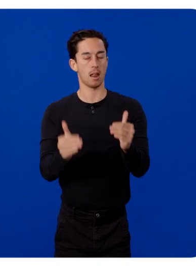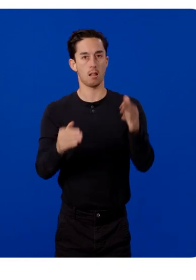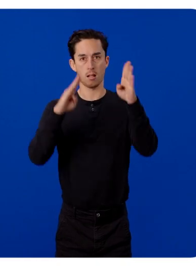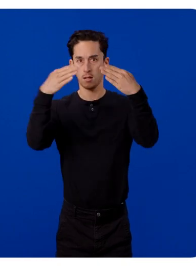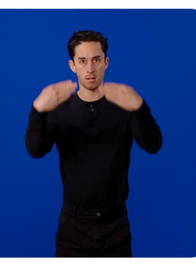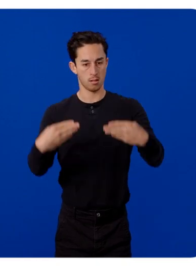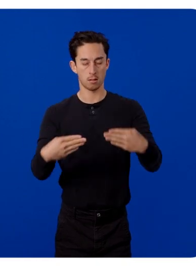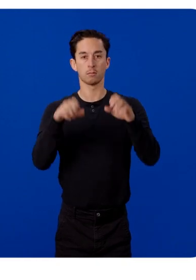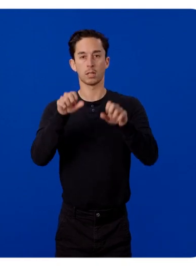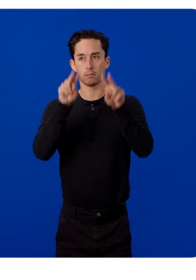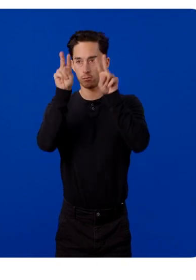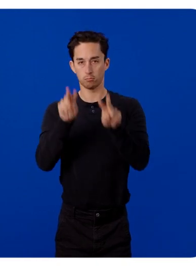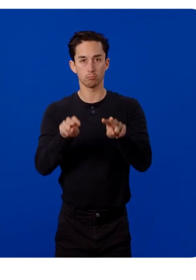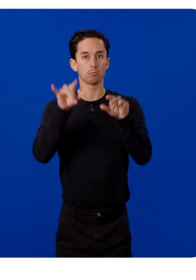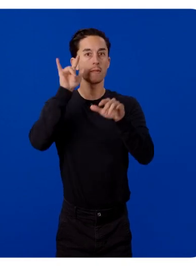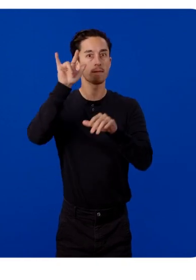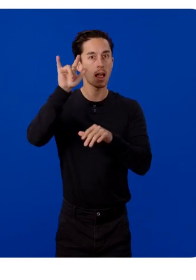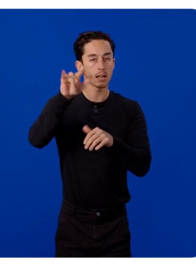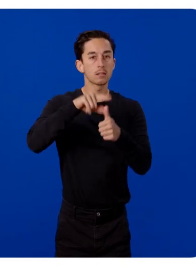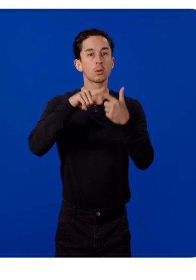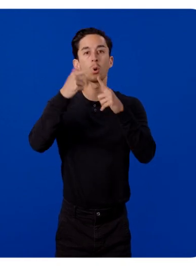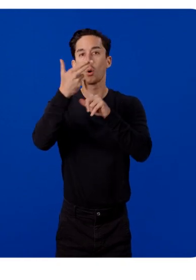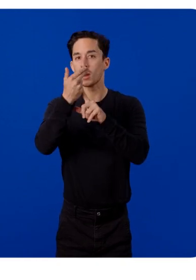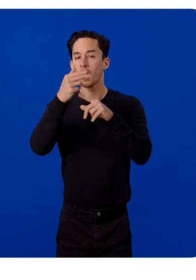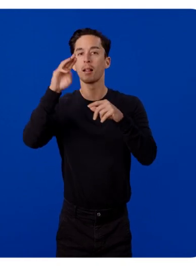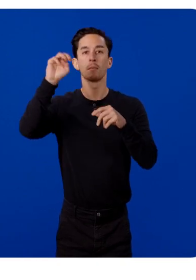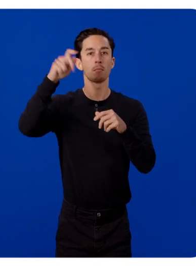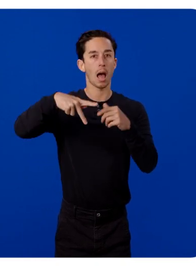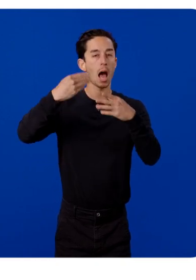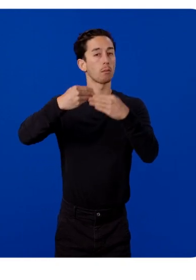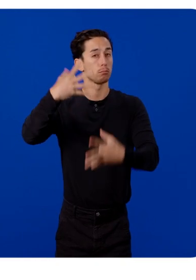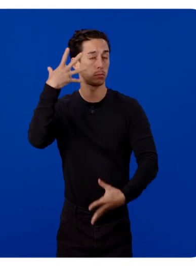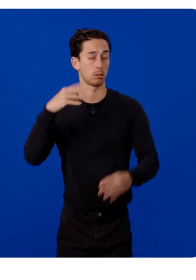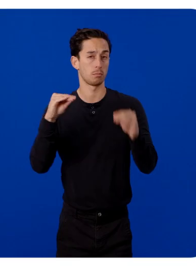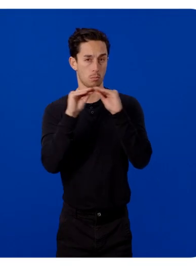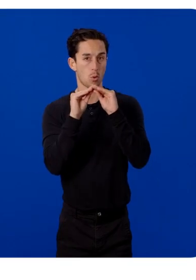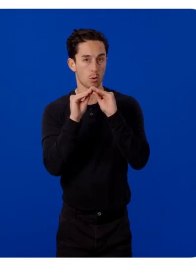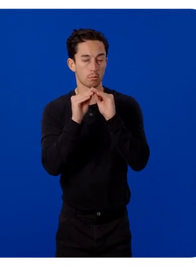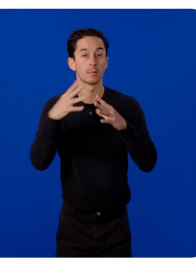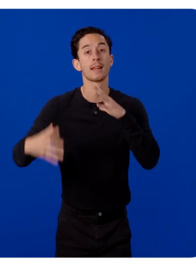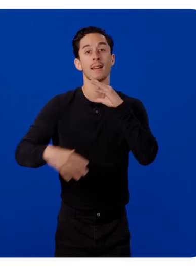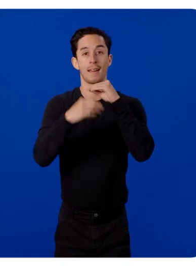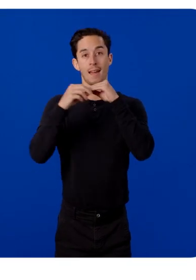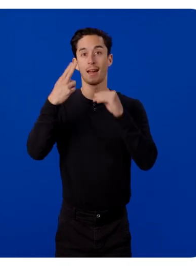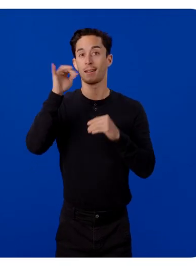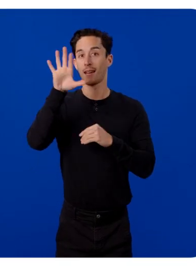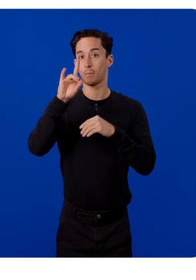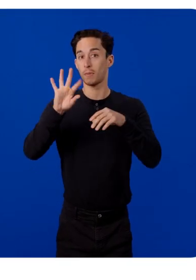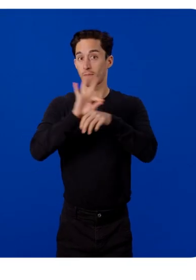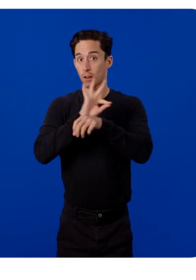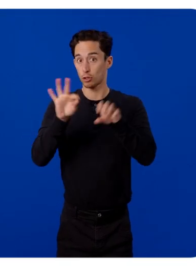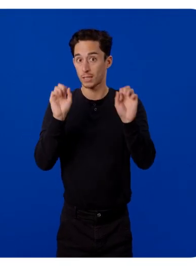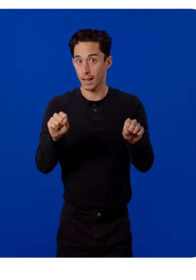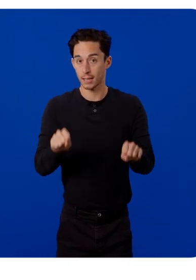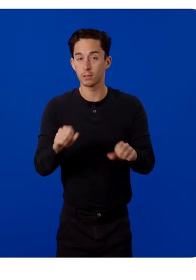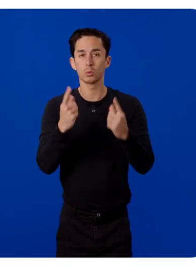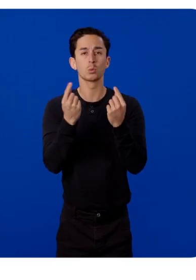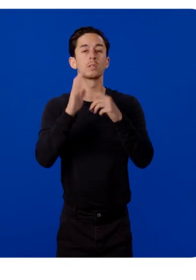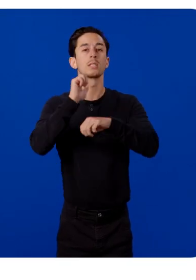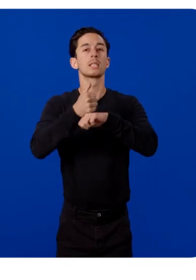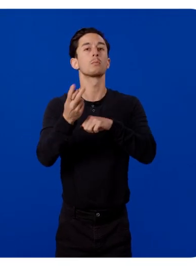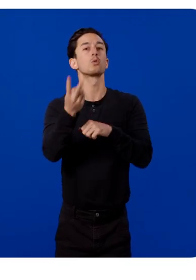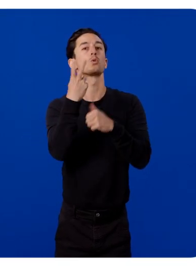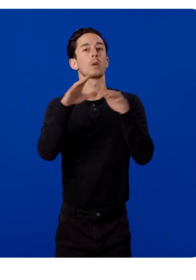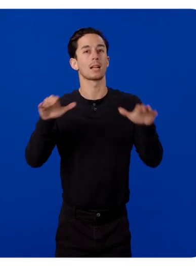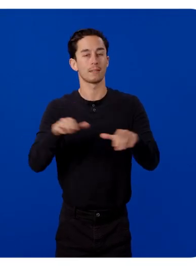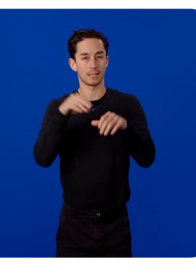to cross-reference flights, hotels, maps, and more. To add hybrid functionality, all you need to do is set up two